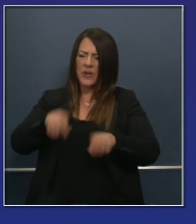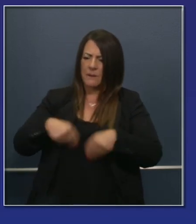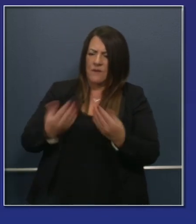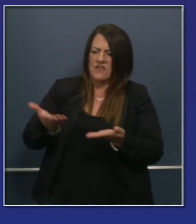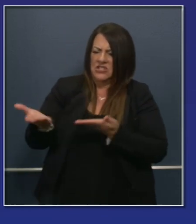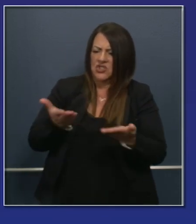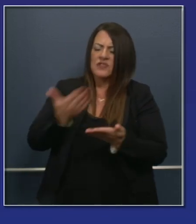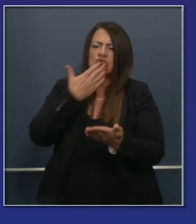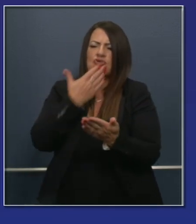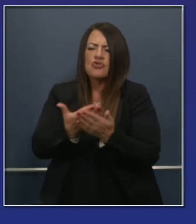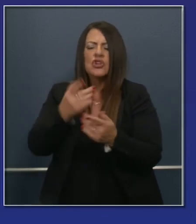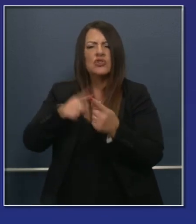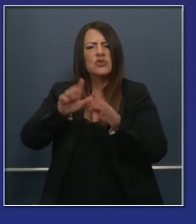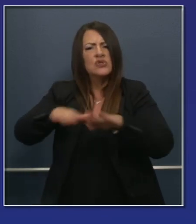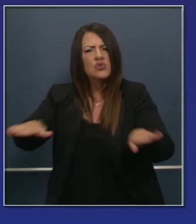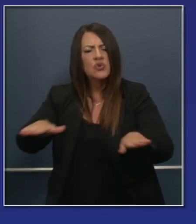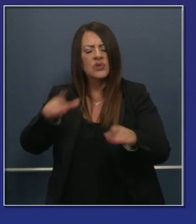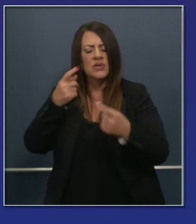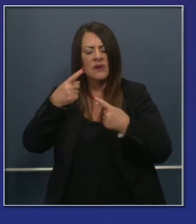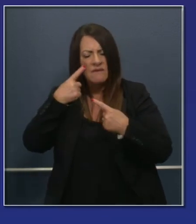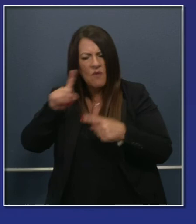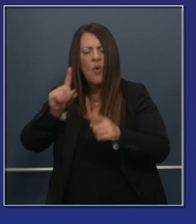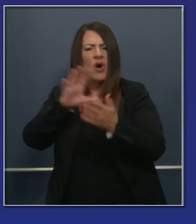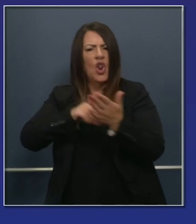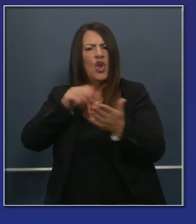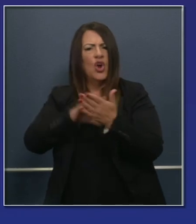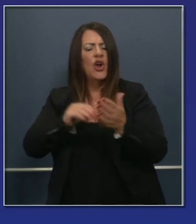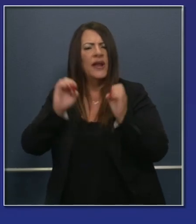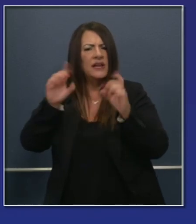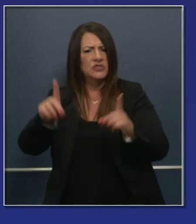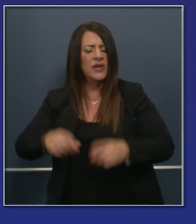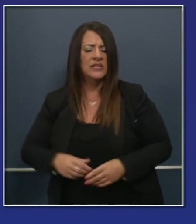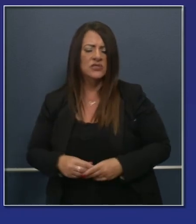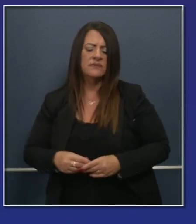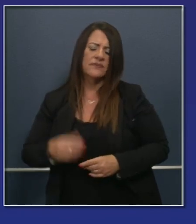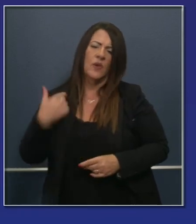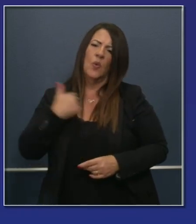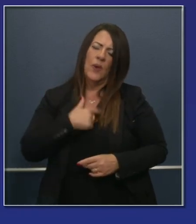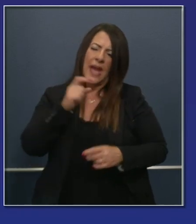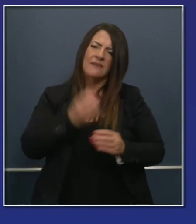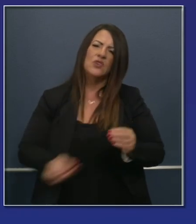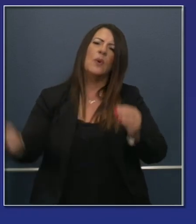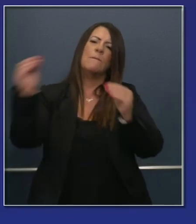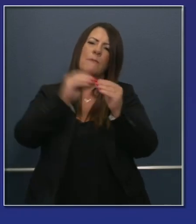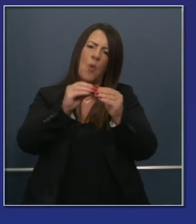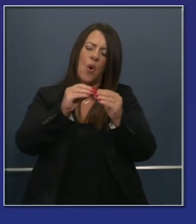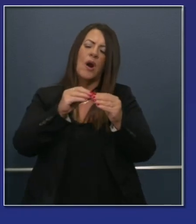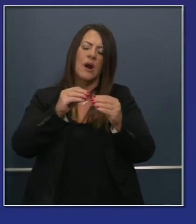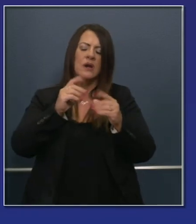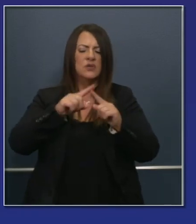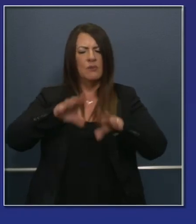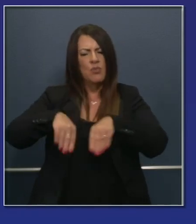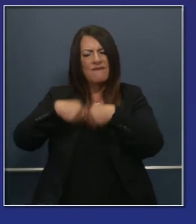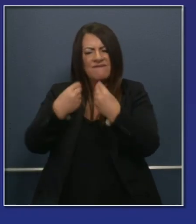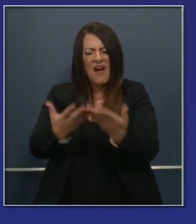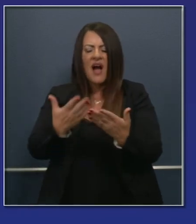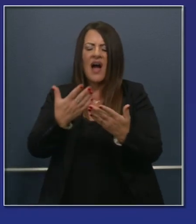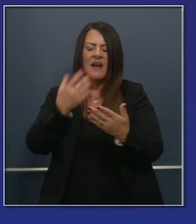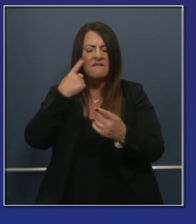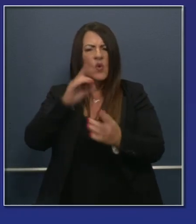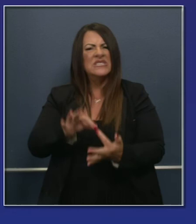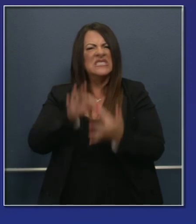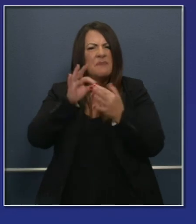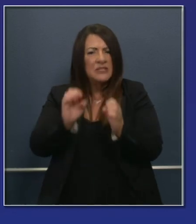circumstances. Again, with a preface and focus on making sure that we do more to improve the delivery of special education,